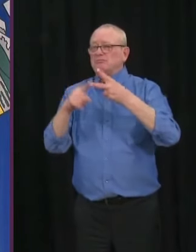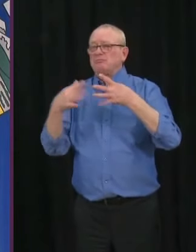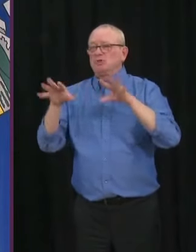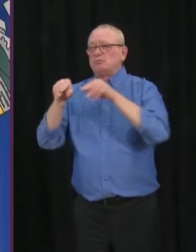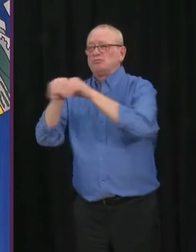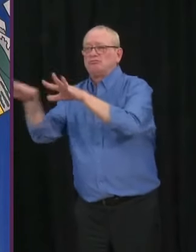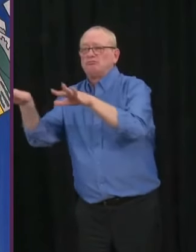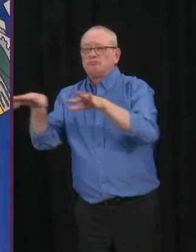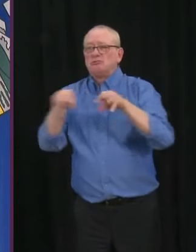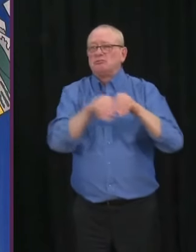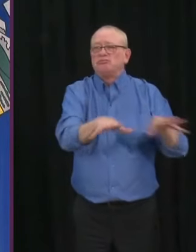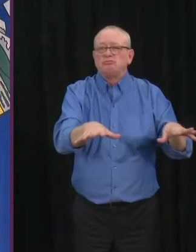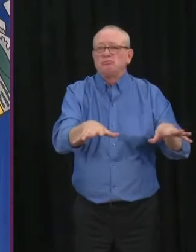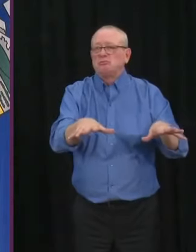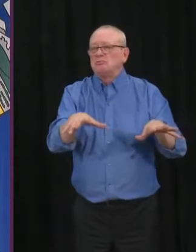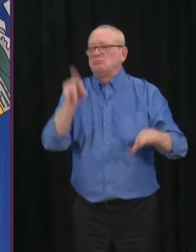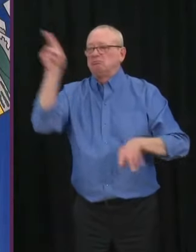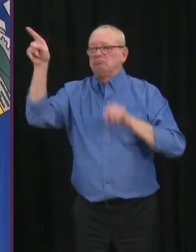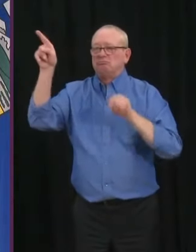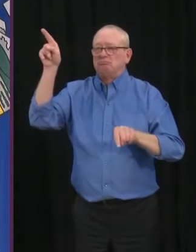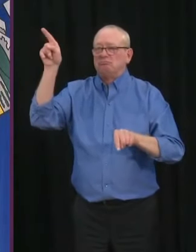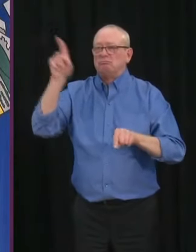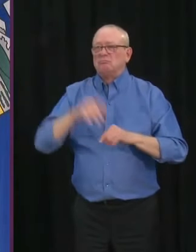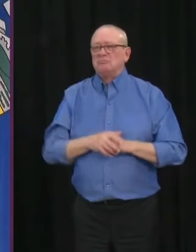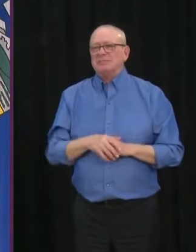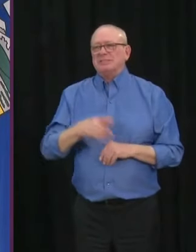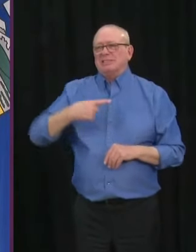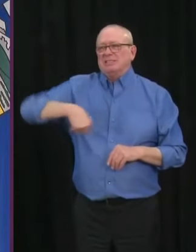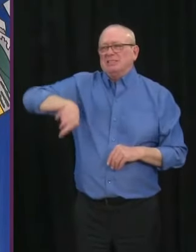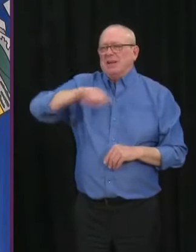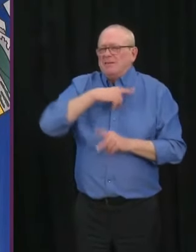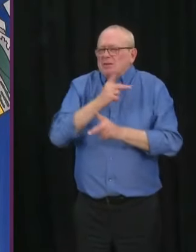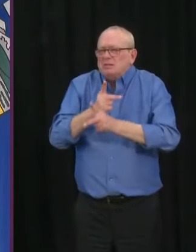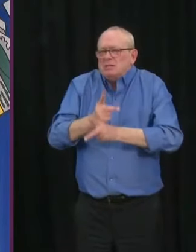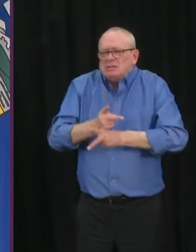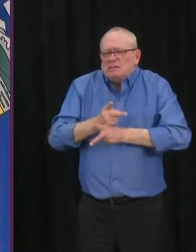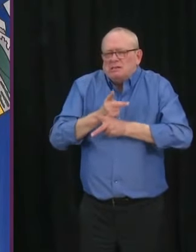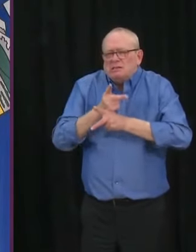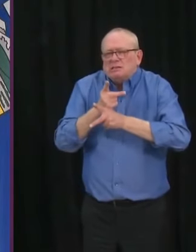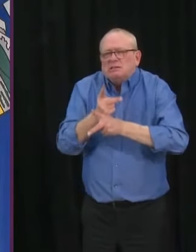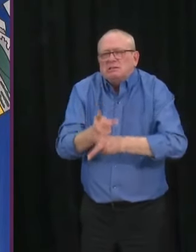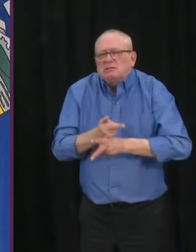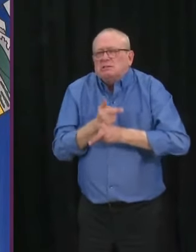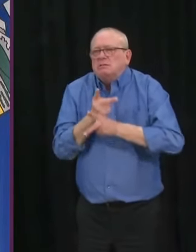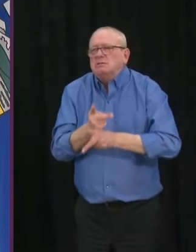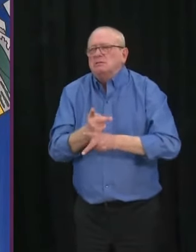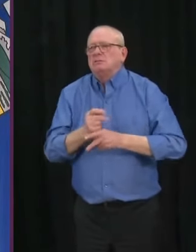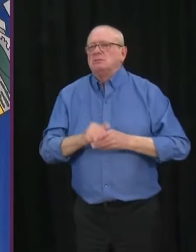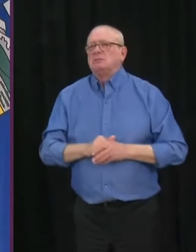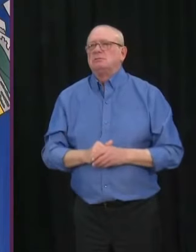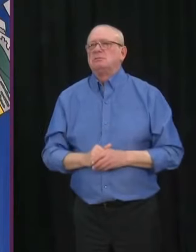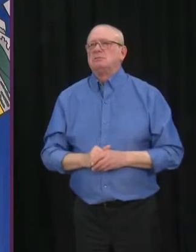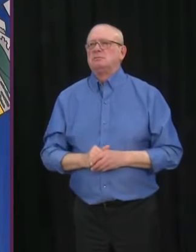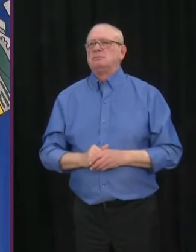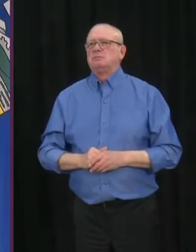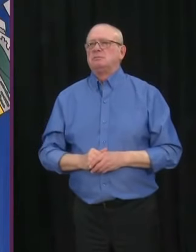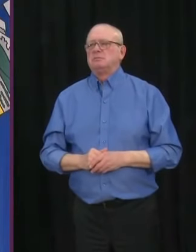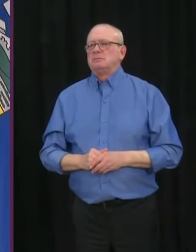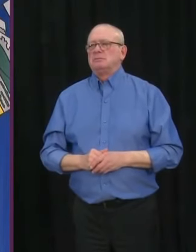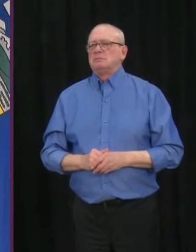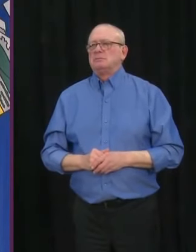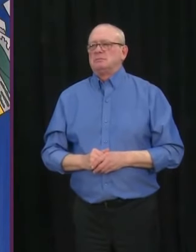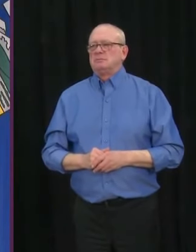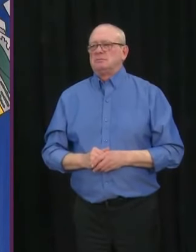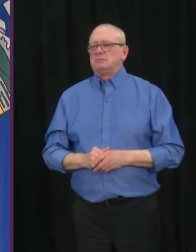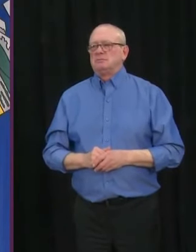variants, and we must not move too quickly to open up restrictions. At this point, I want to stress to everyone